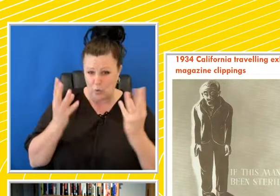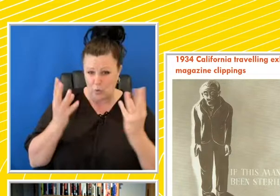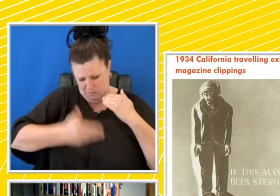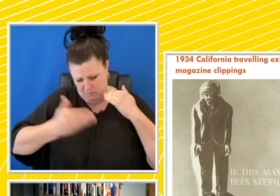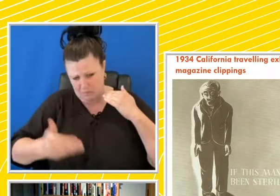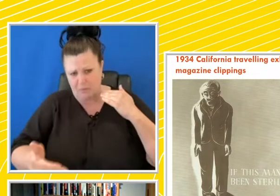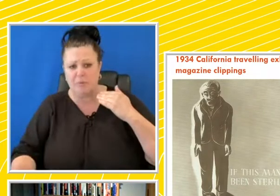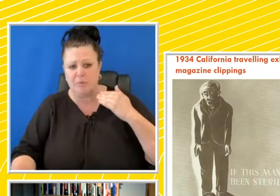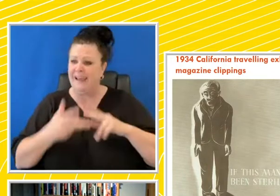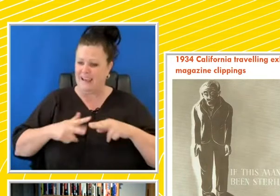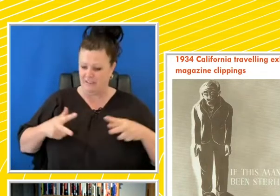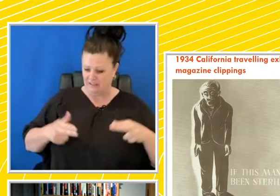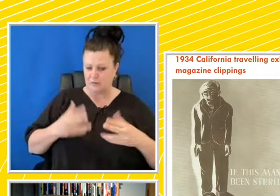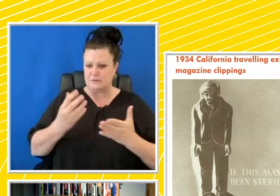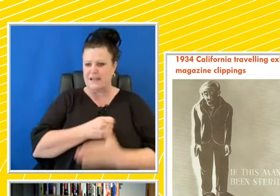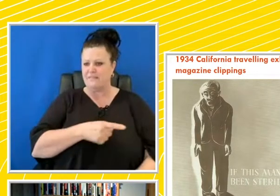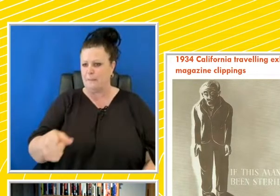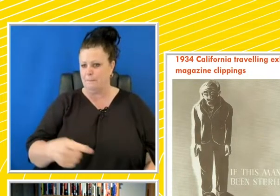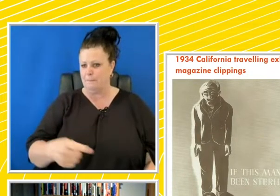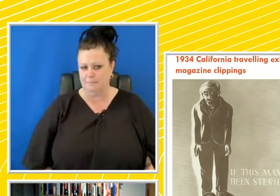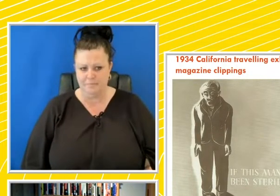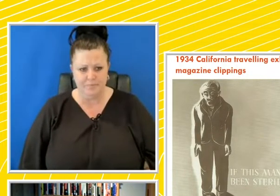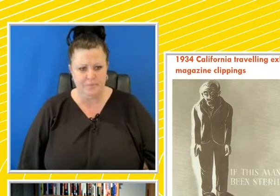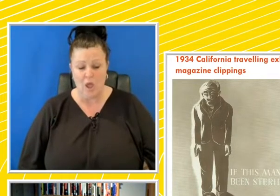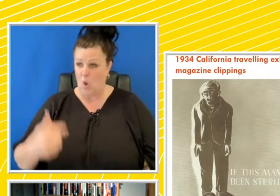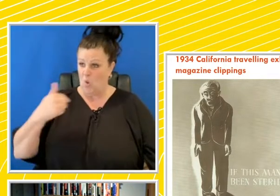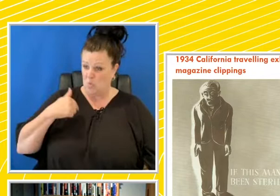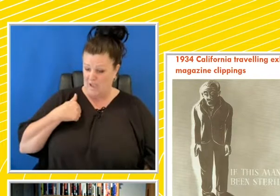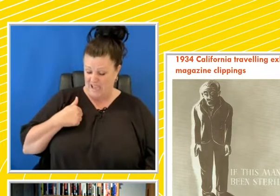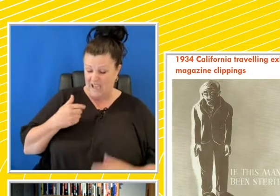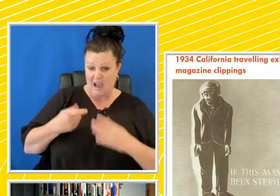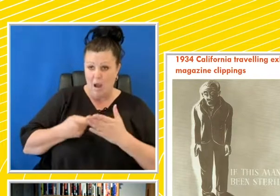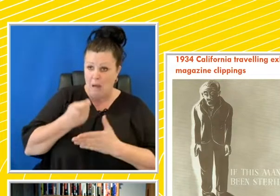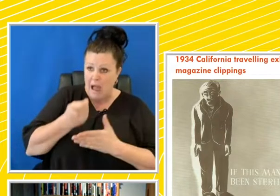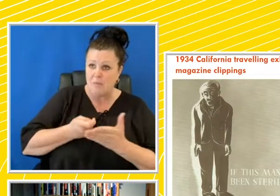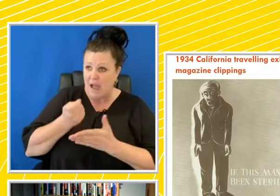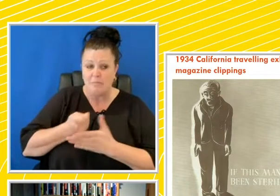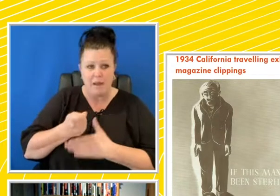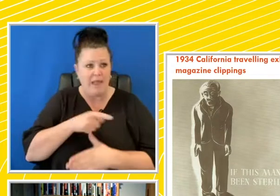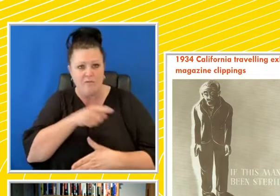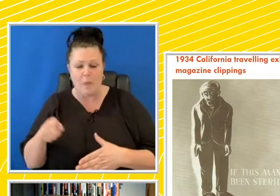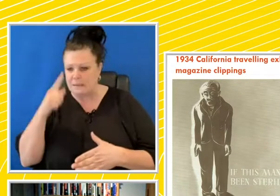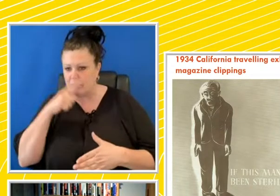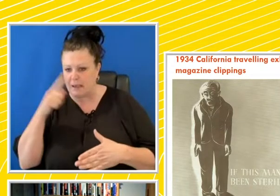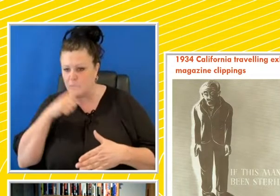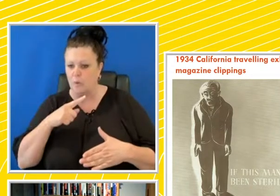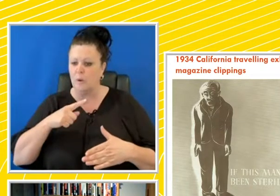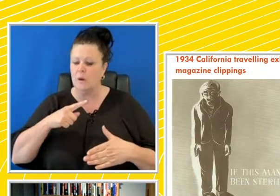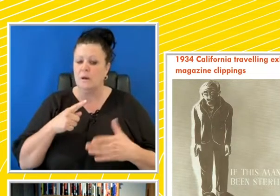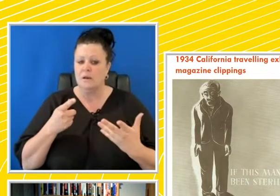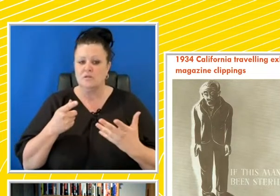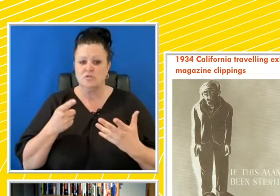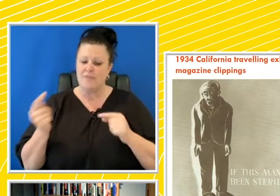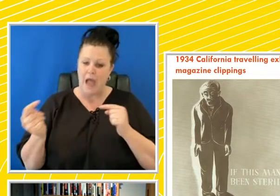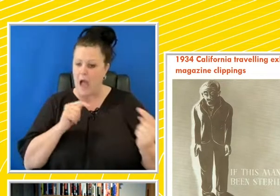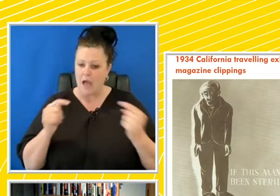And the feeble-minded breed feeble-minded. We pay the cost. So these are kind of influencing people and arguing this